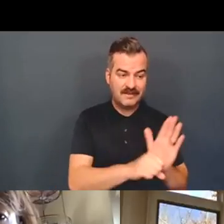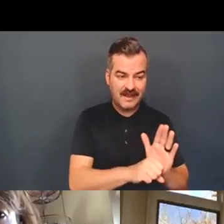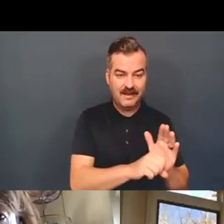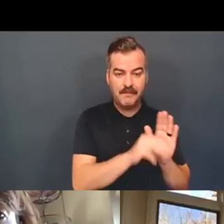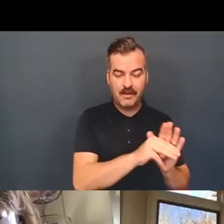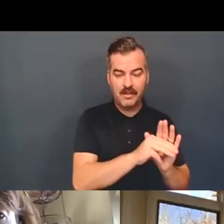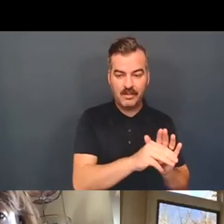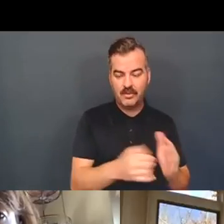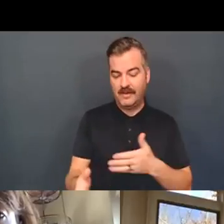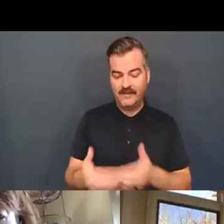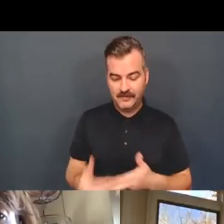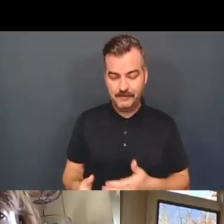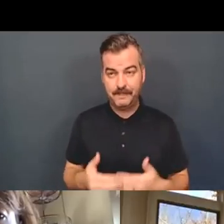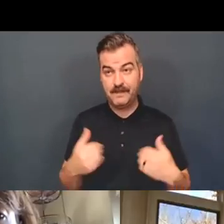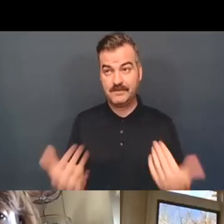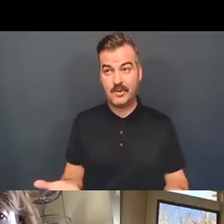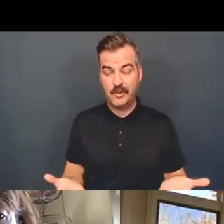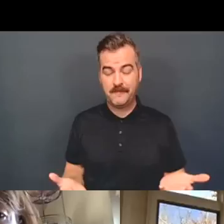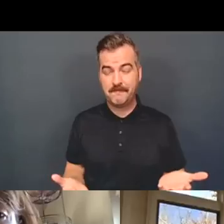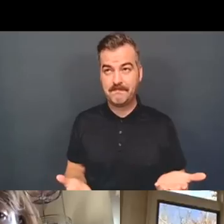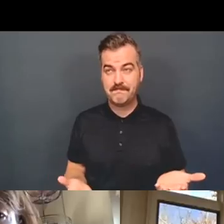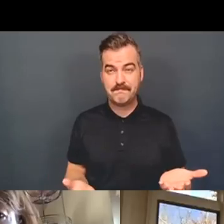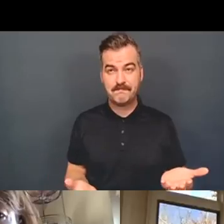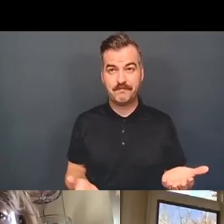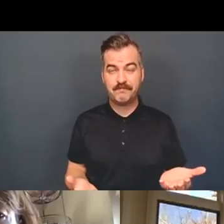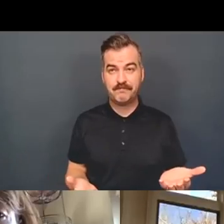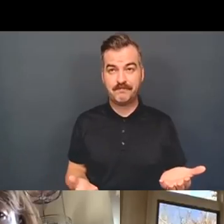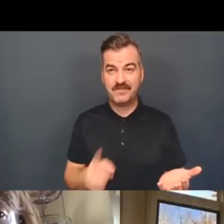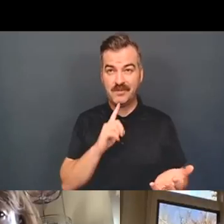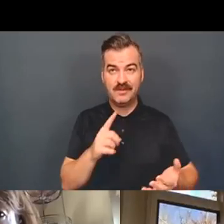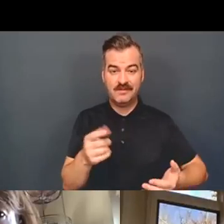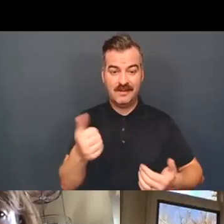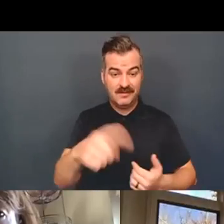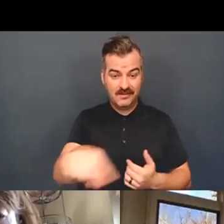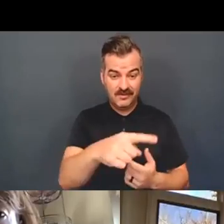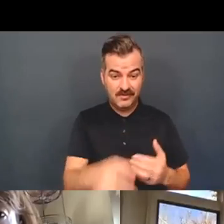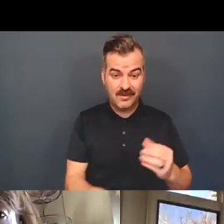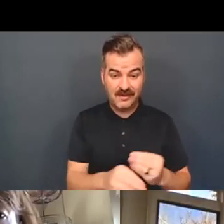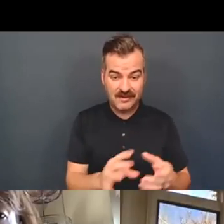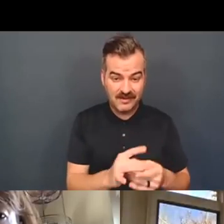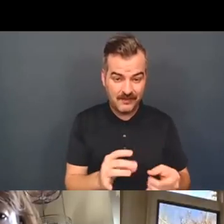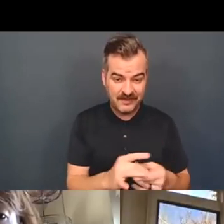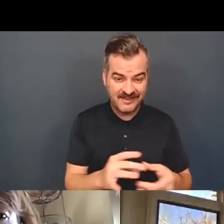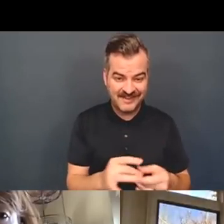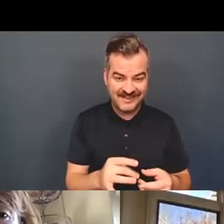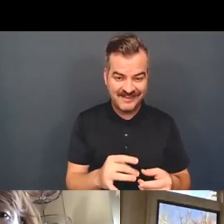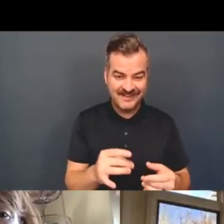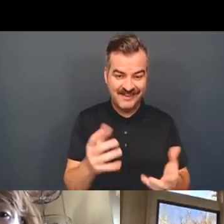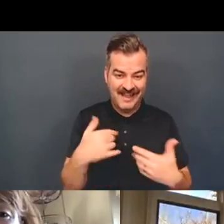whatever. So, any comments you have to make on all of that?